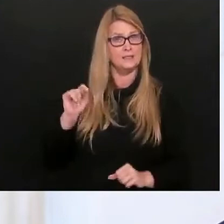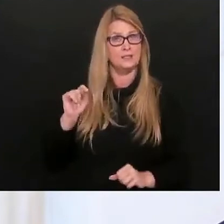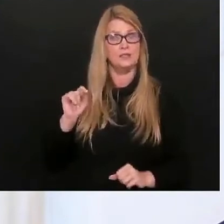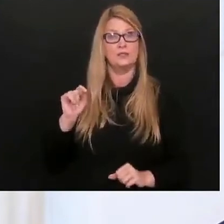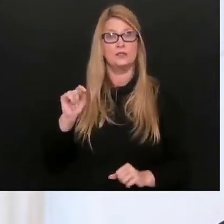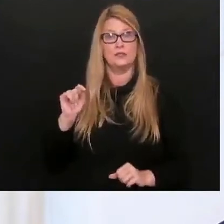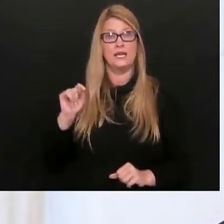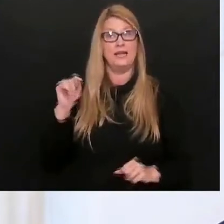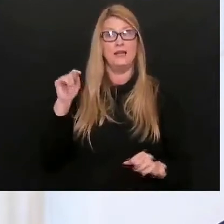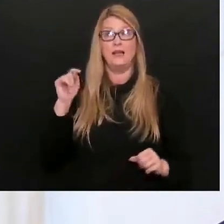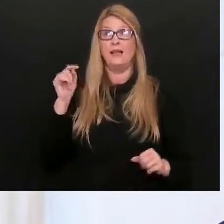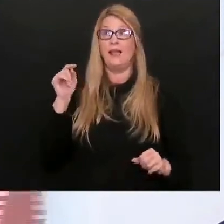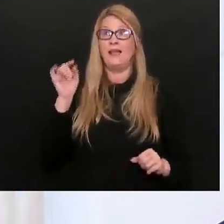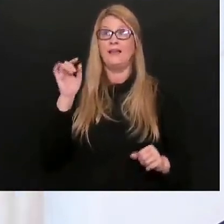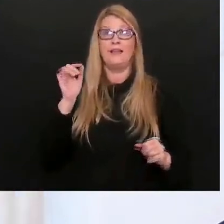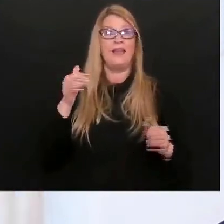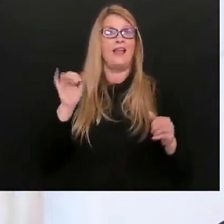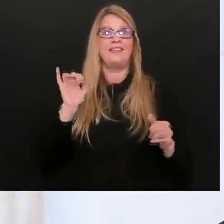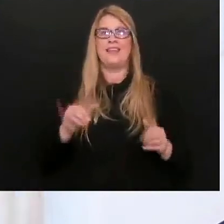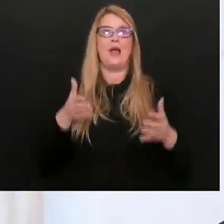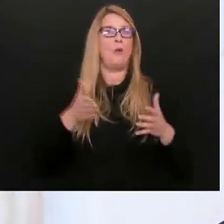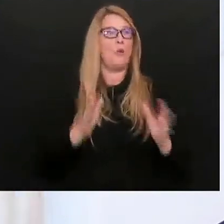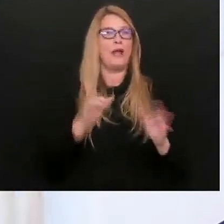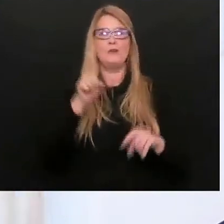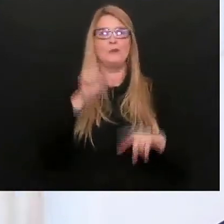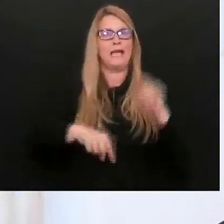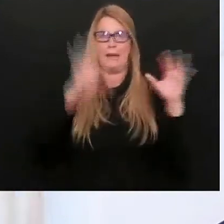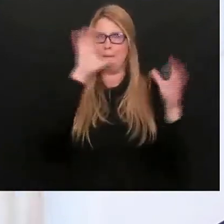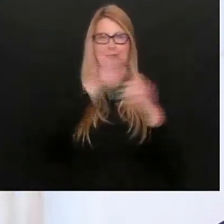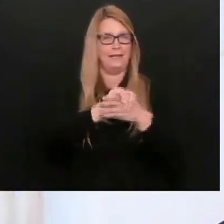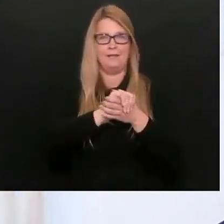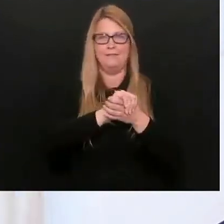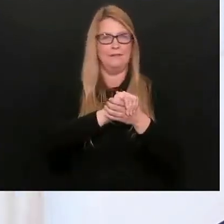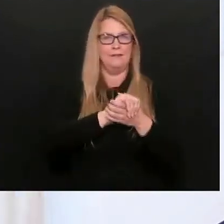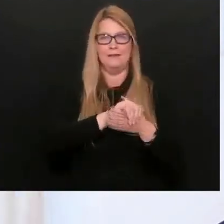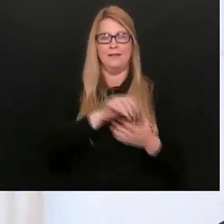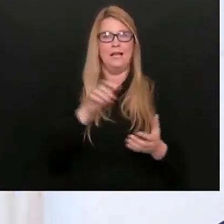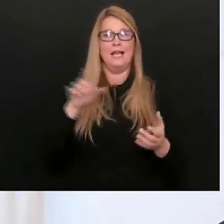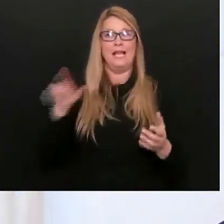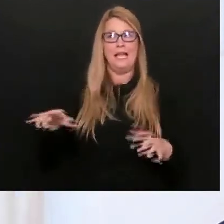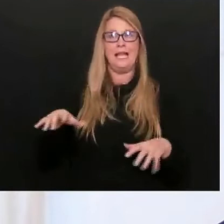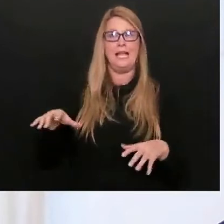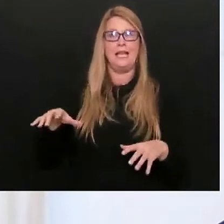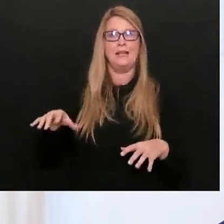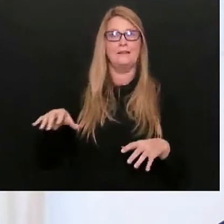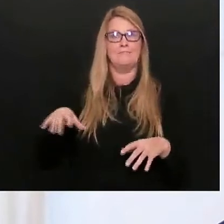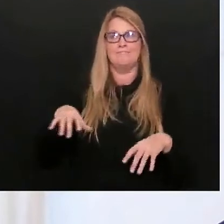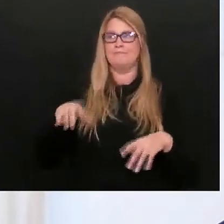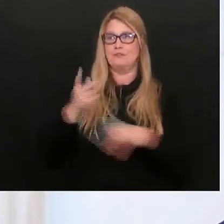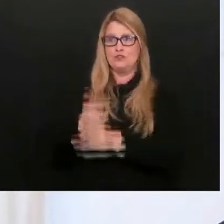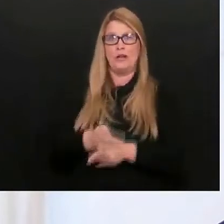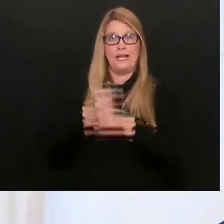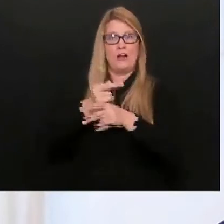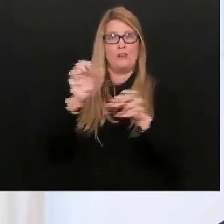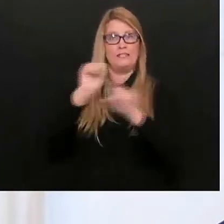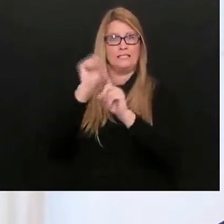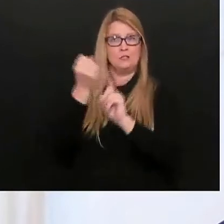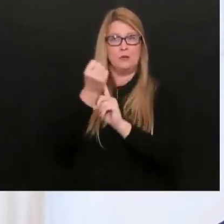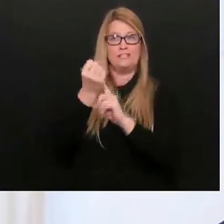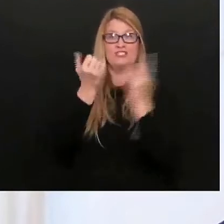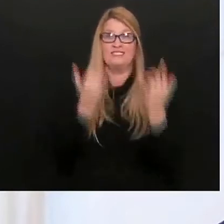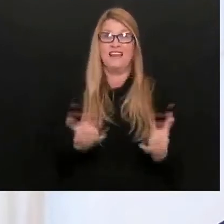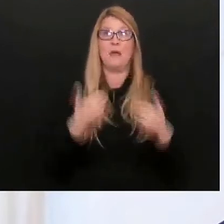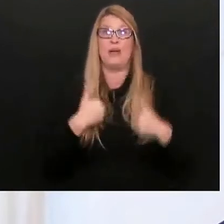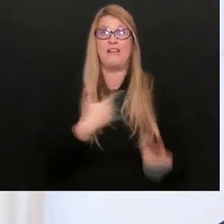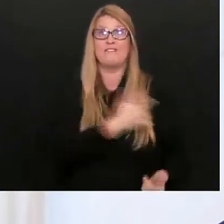I mean, in a way beyond belief, beyond all belief, he took us to a situation to where we have a vaccine today,